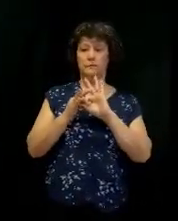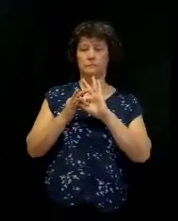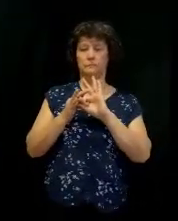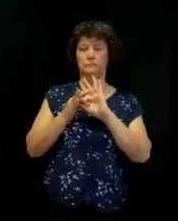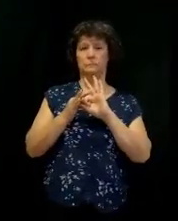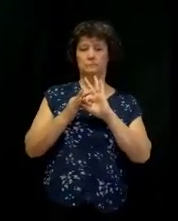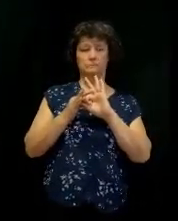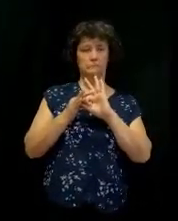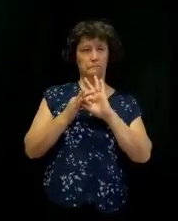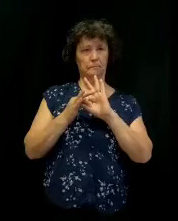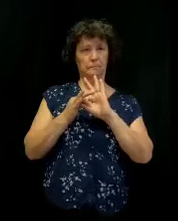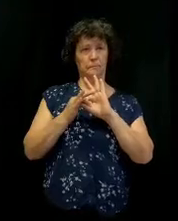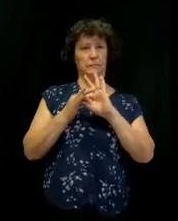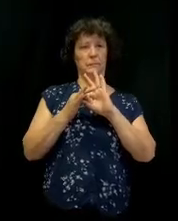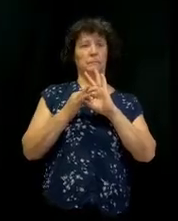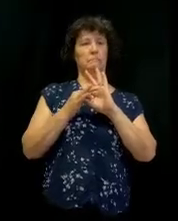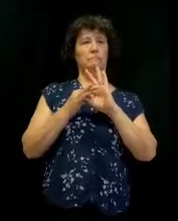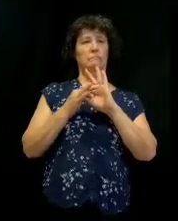It's relational.